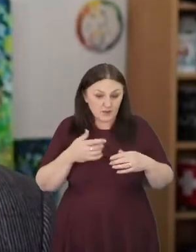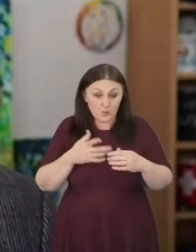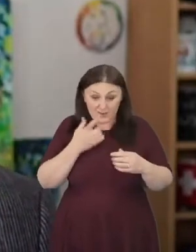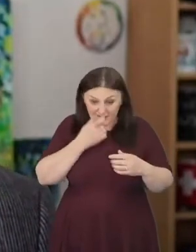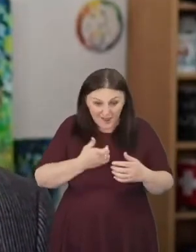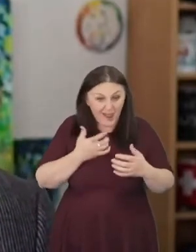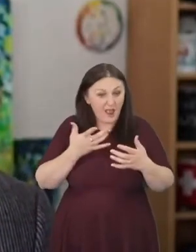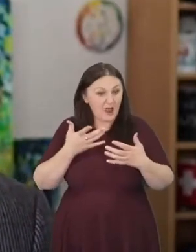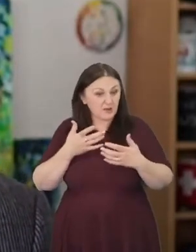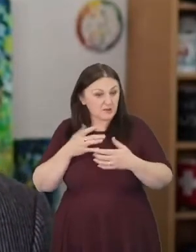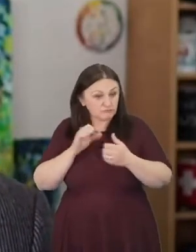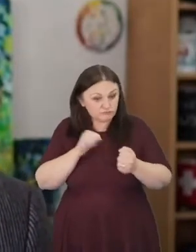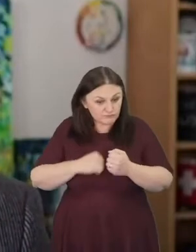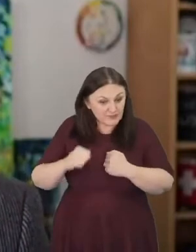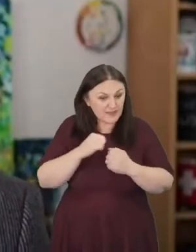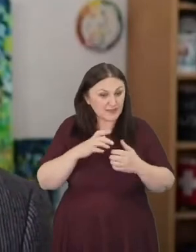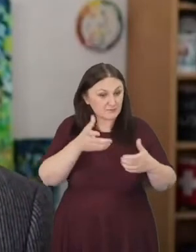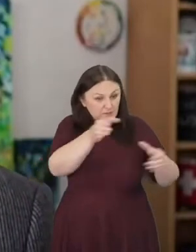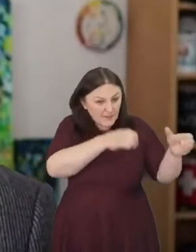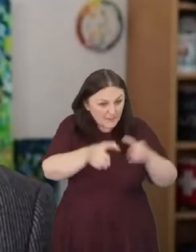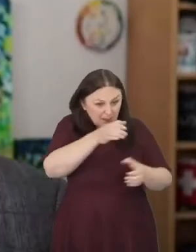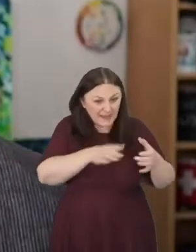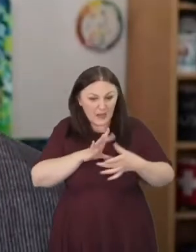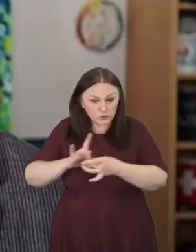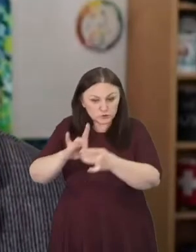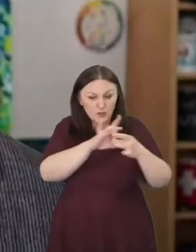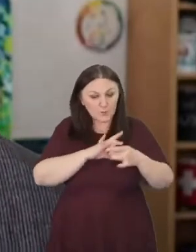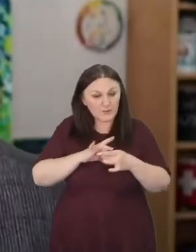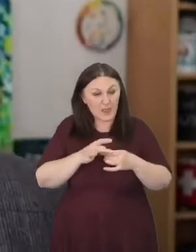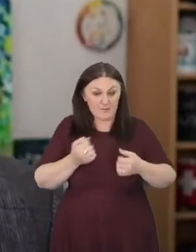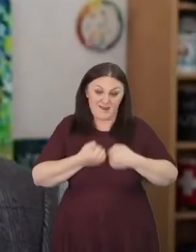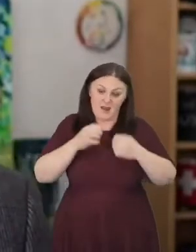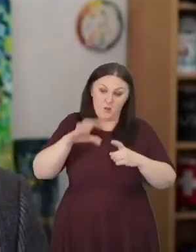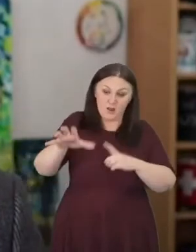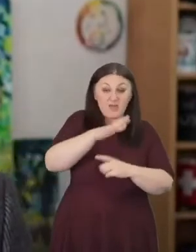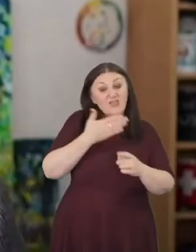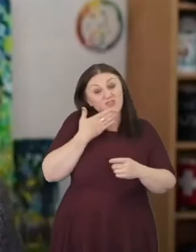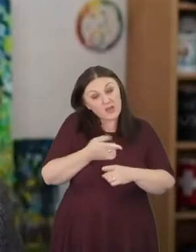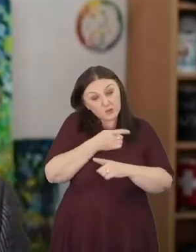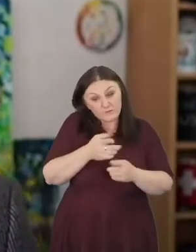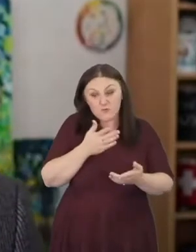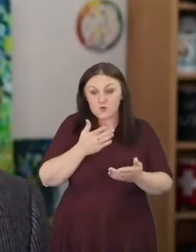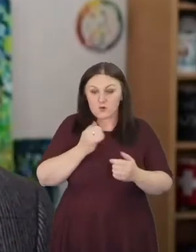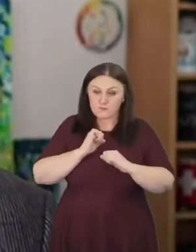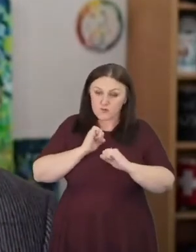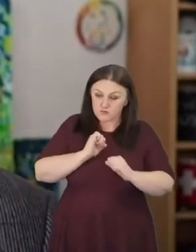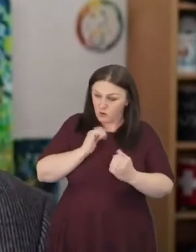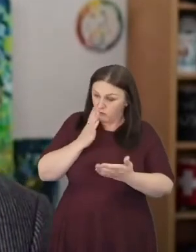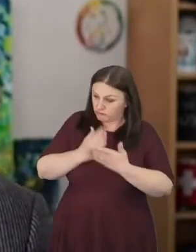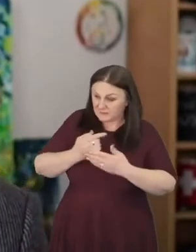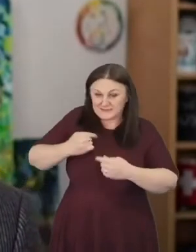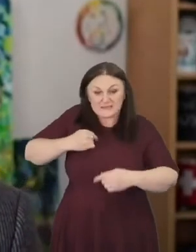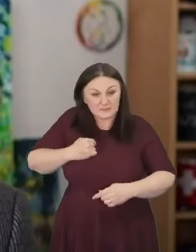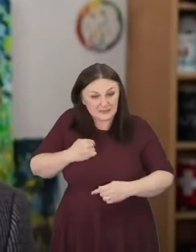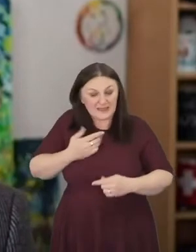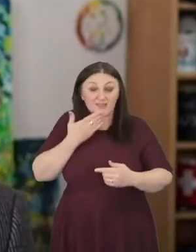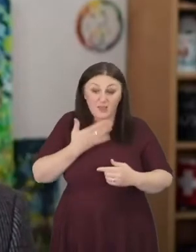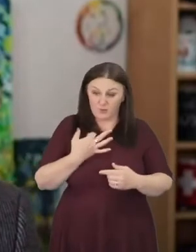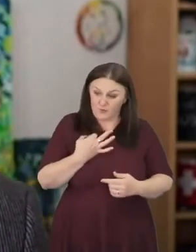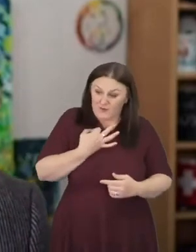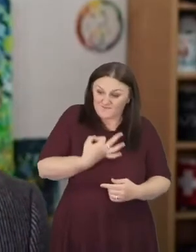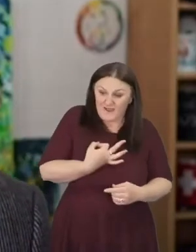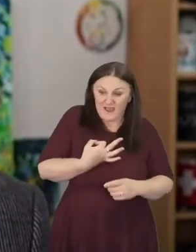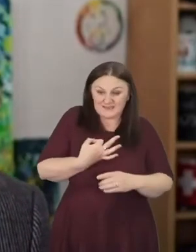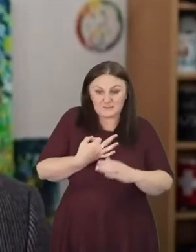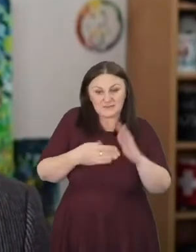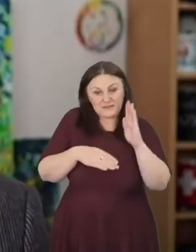neighbourhoods and the places where we live. So thank you for putting your trust in me, thank you for inviting me to step up. It's